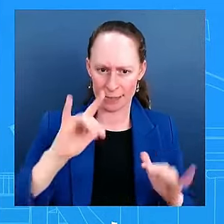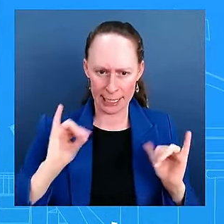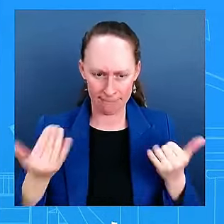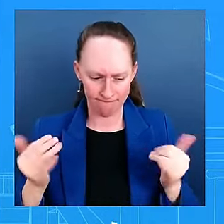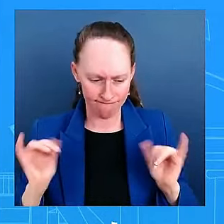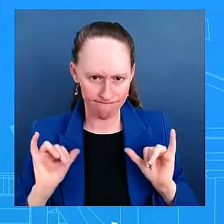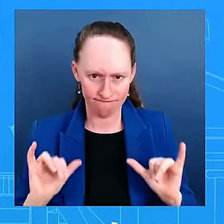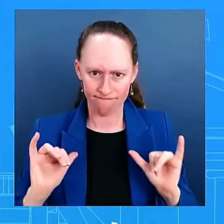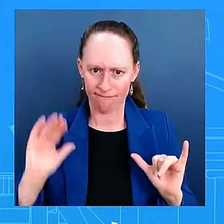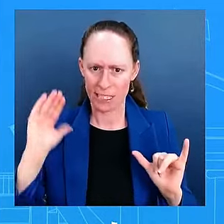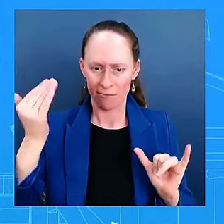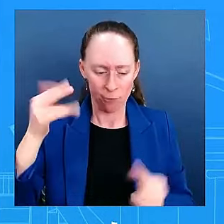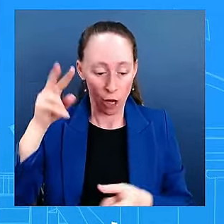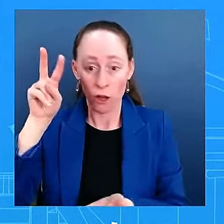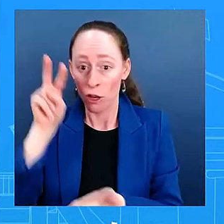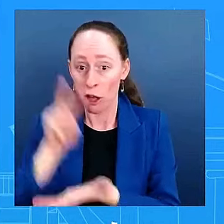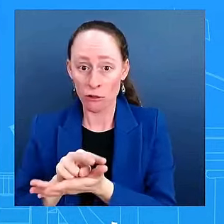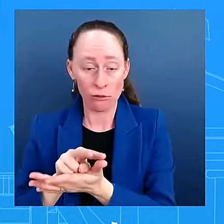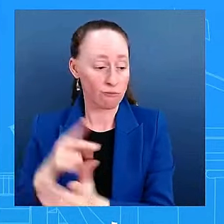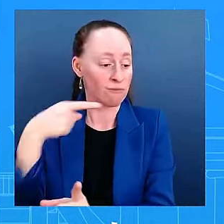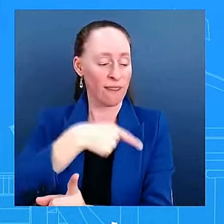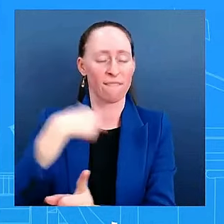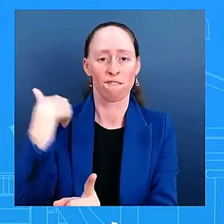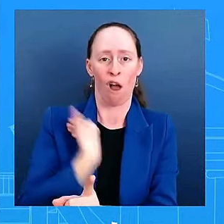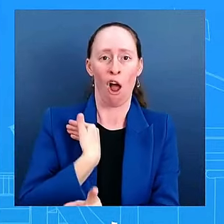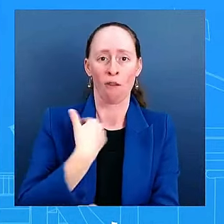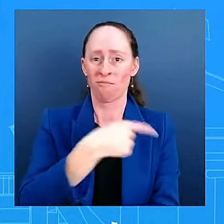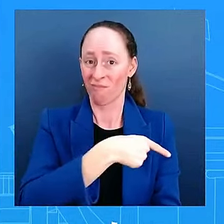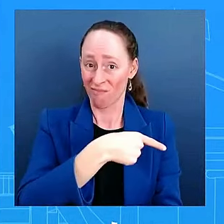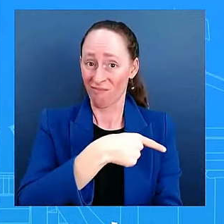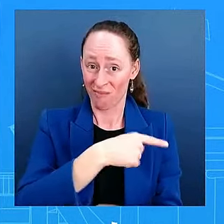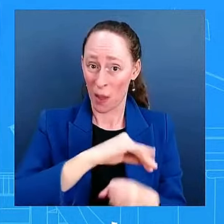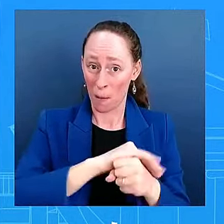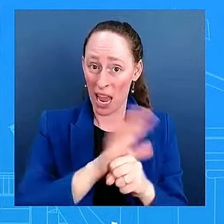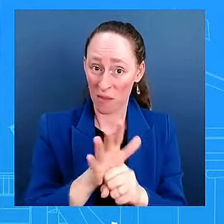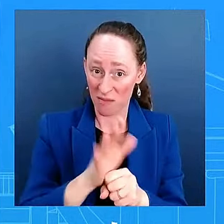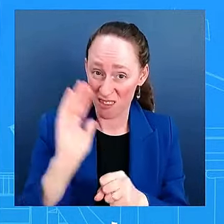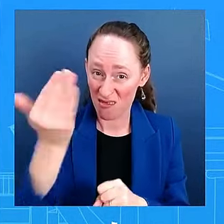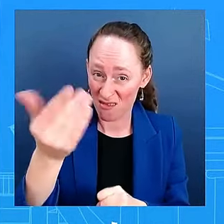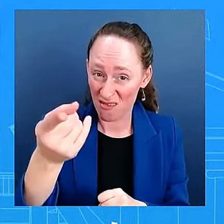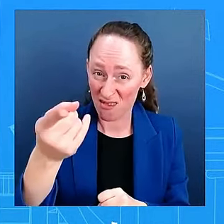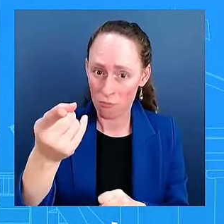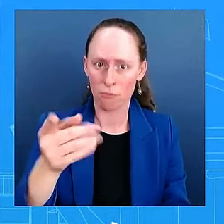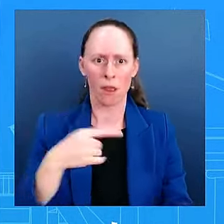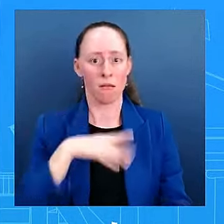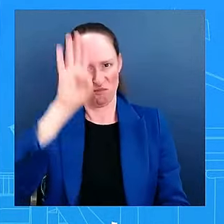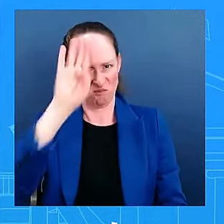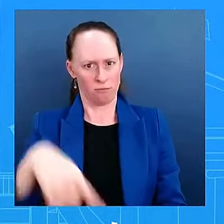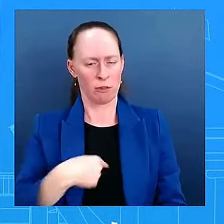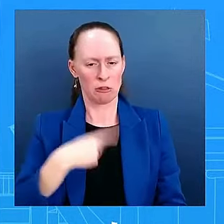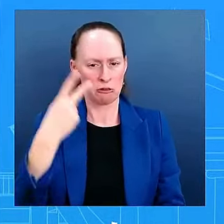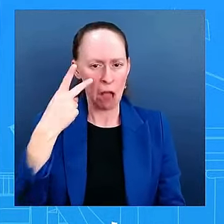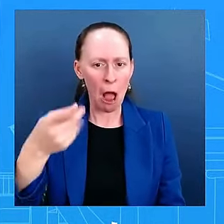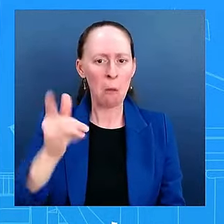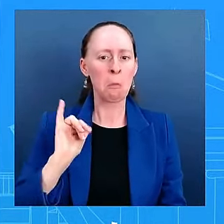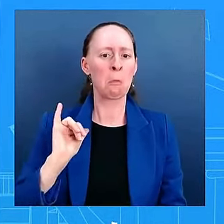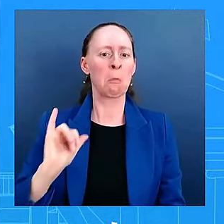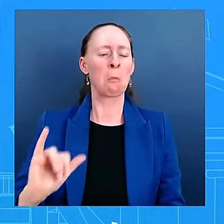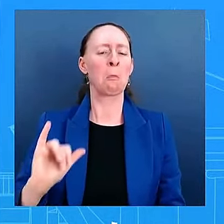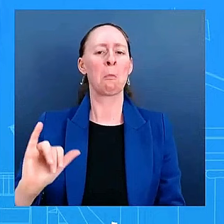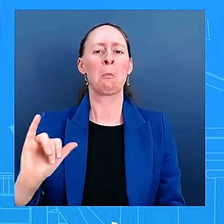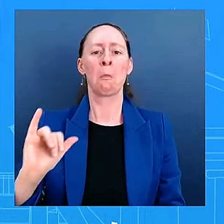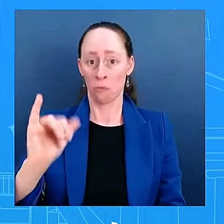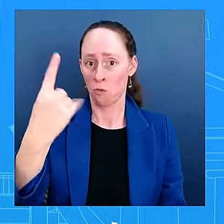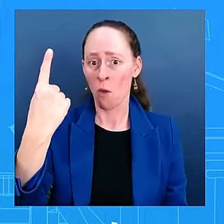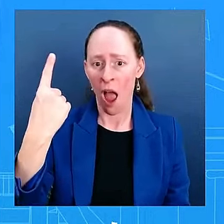Torres, the congressman, tweeted, Donald Trump has no greater friend than the far left, which has managed to alienate historic numbers of